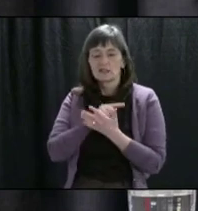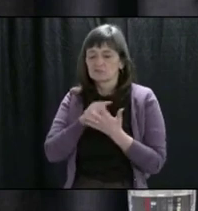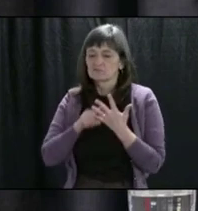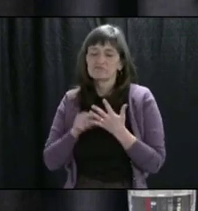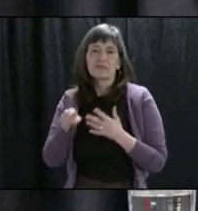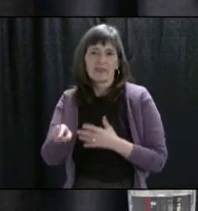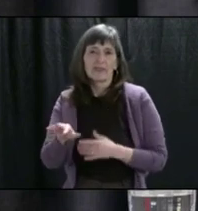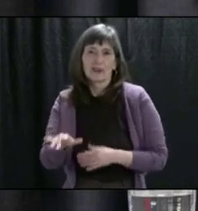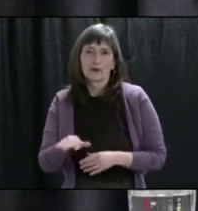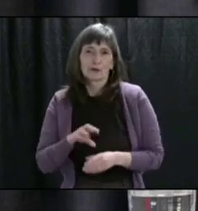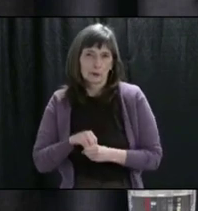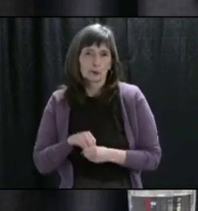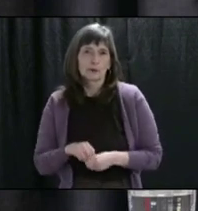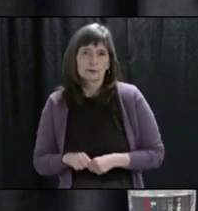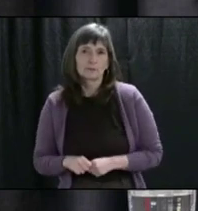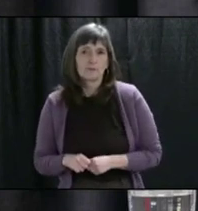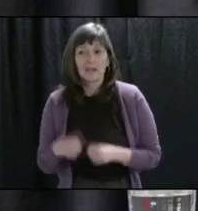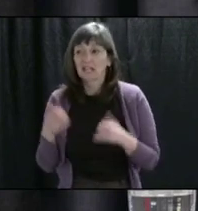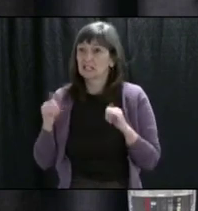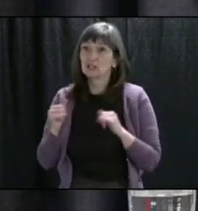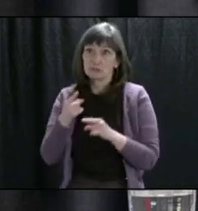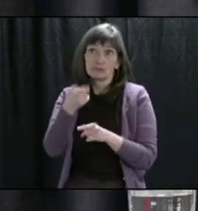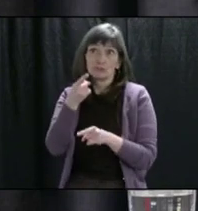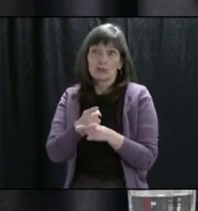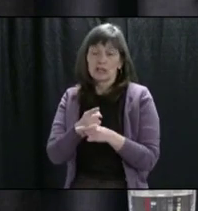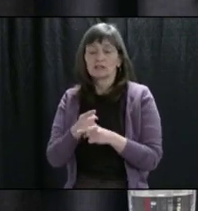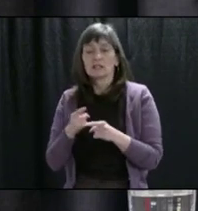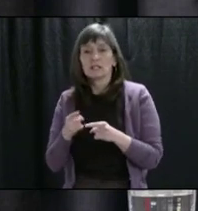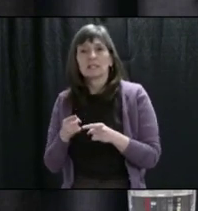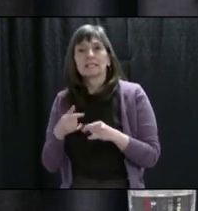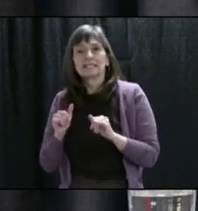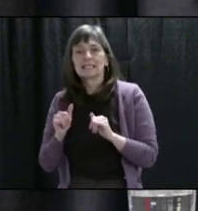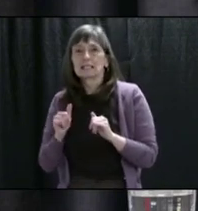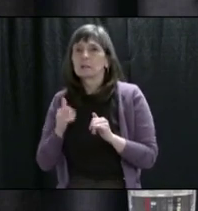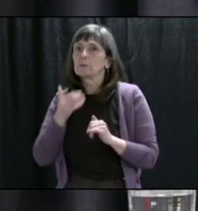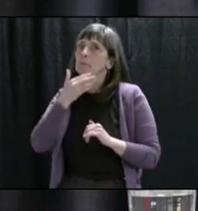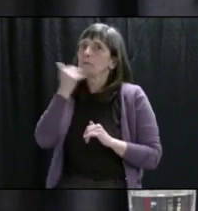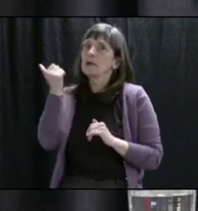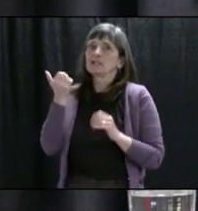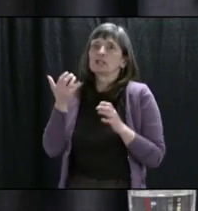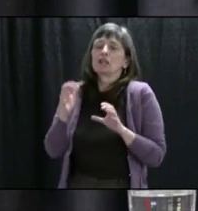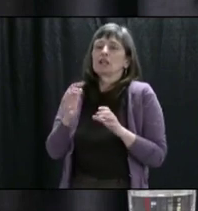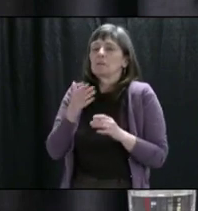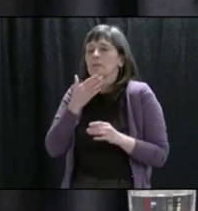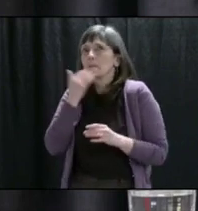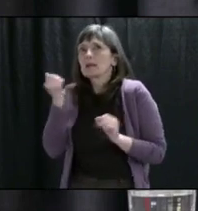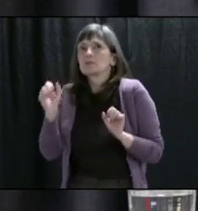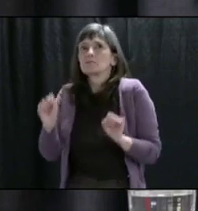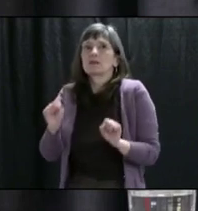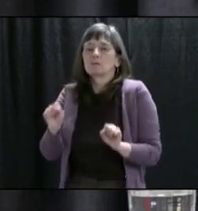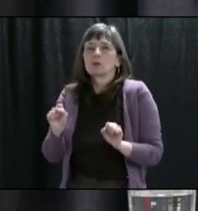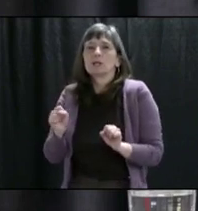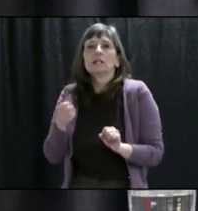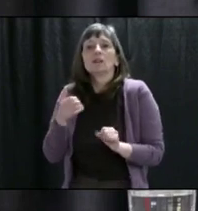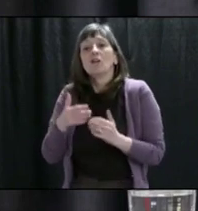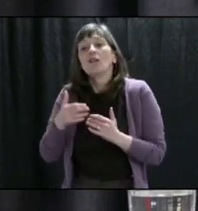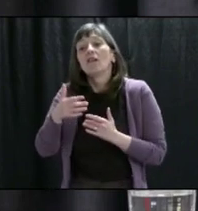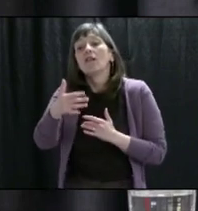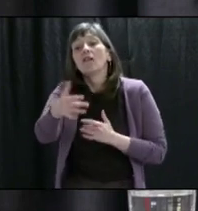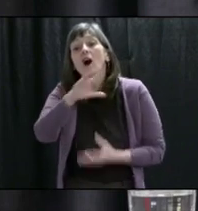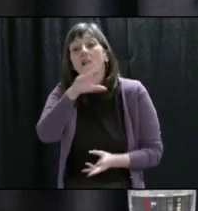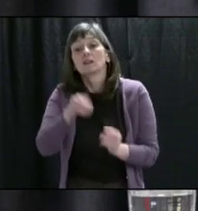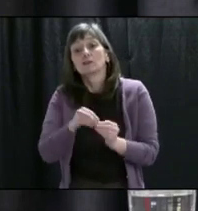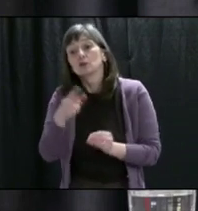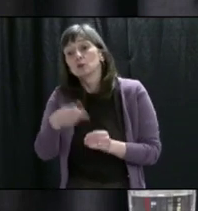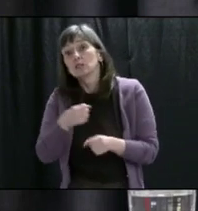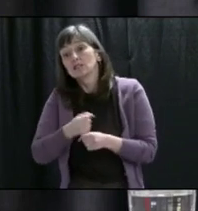into the model. It still shows, as you quite rightly point out, under the best case scenario there, where over two years, about